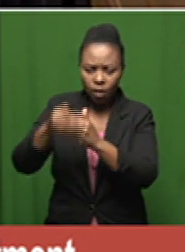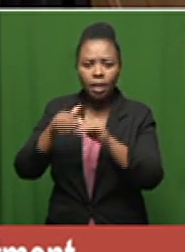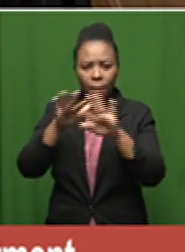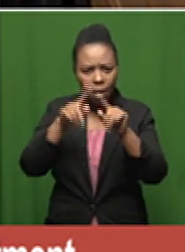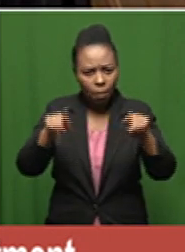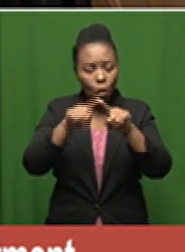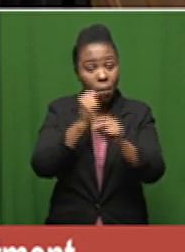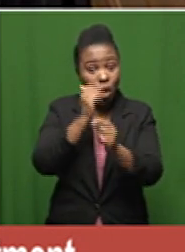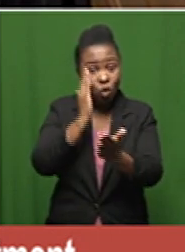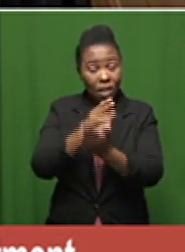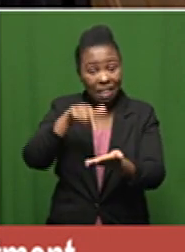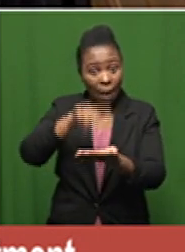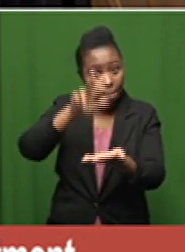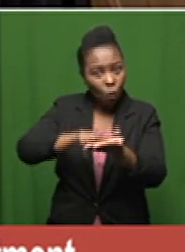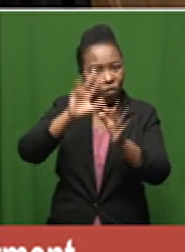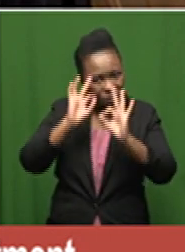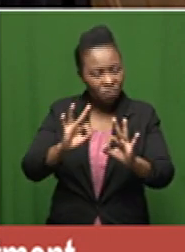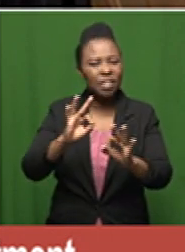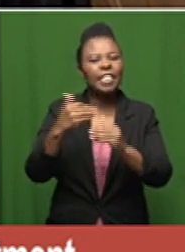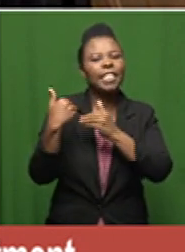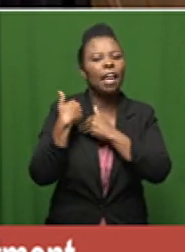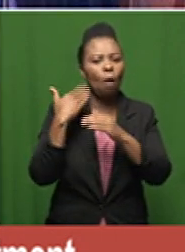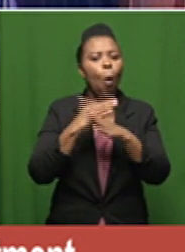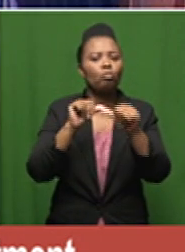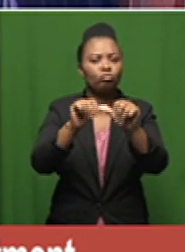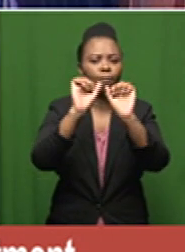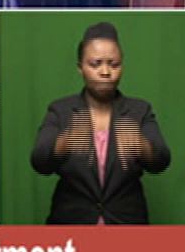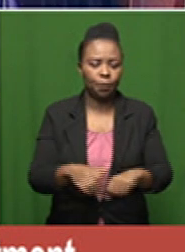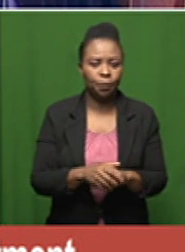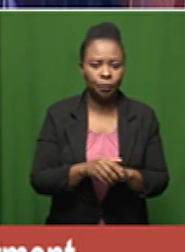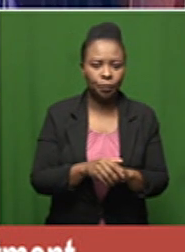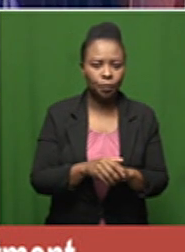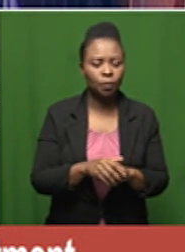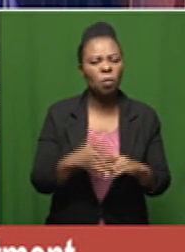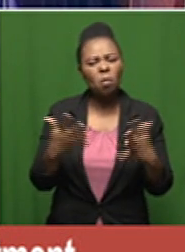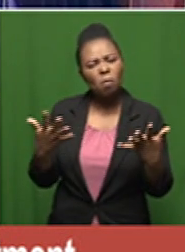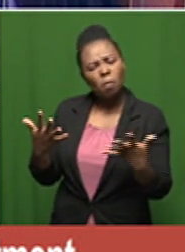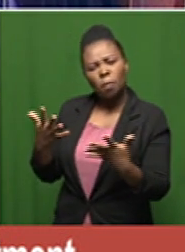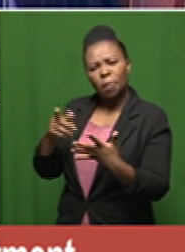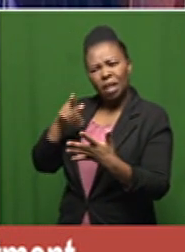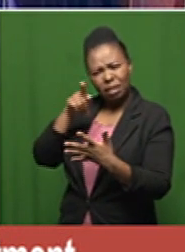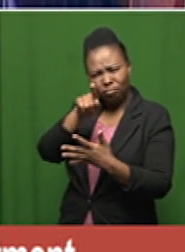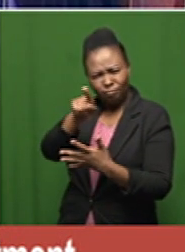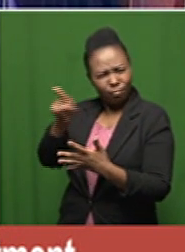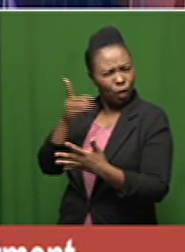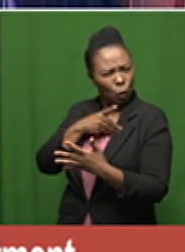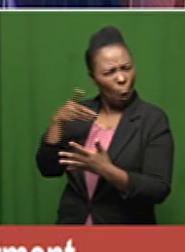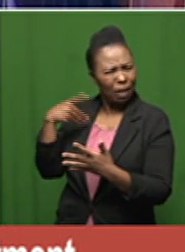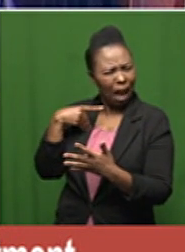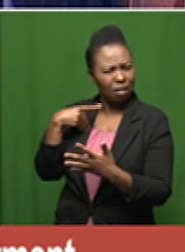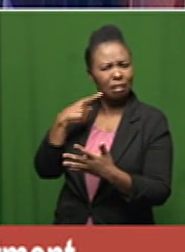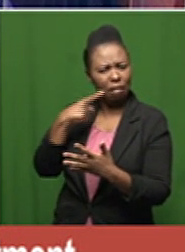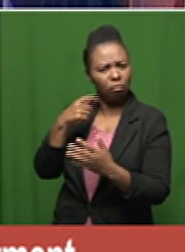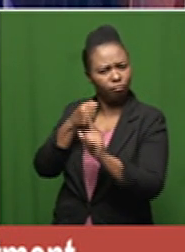been proven to be safe and effective so what are some of these doctors that are calling for its use seeing because